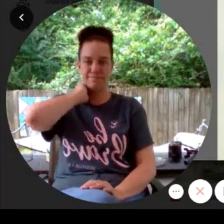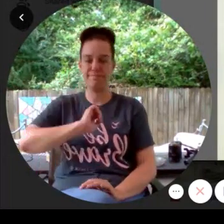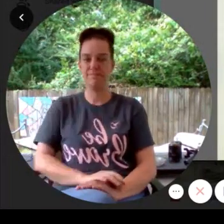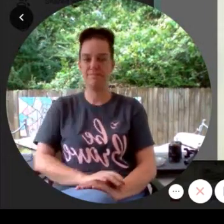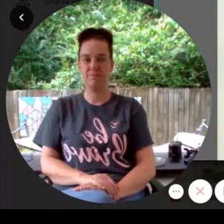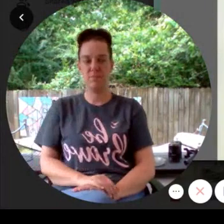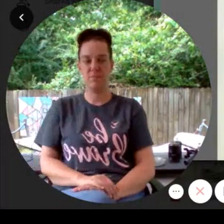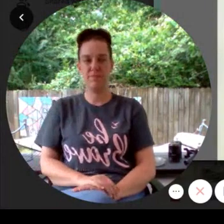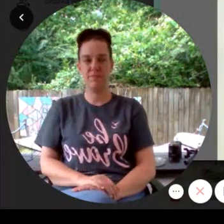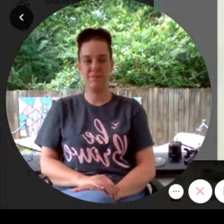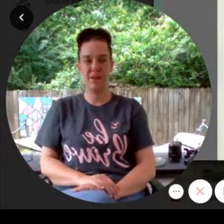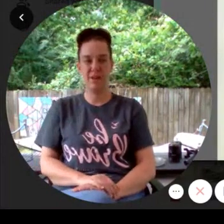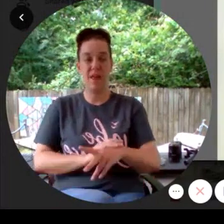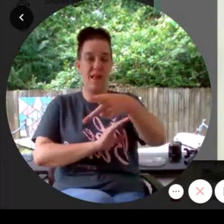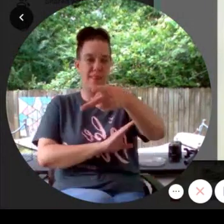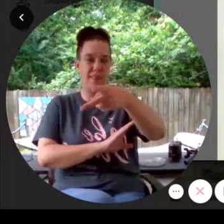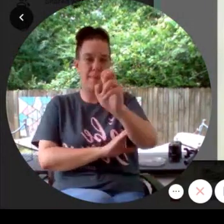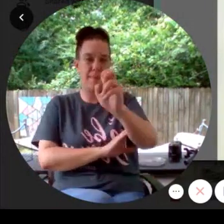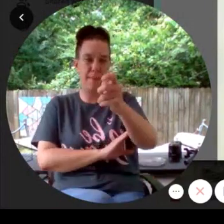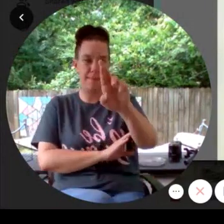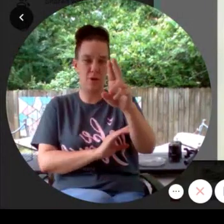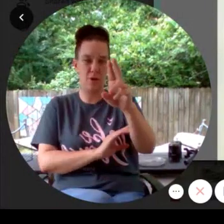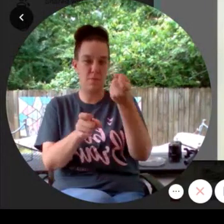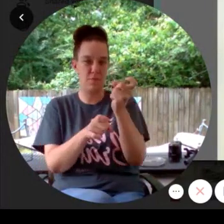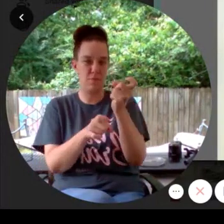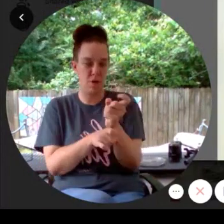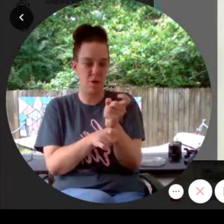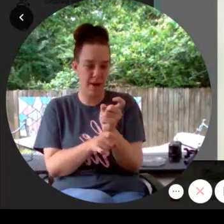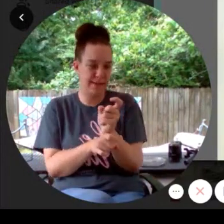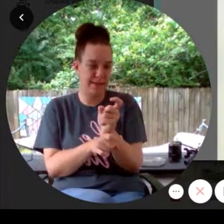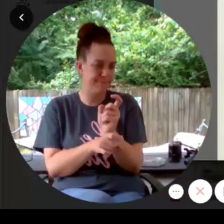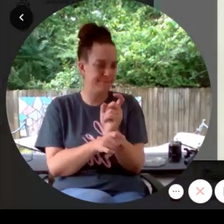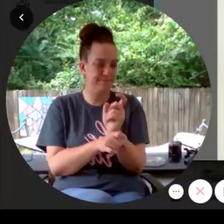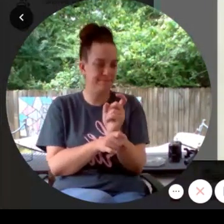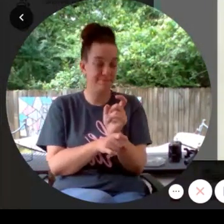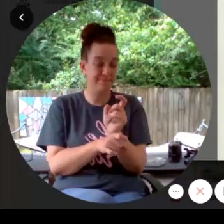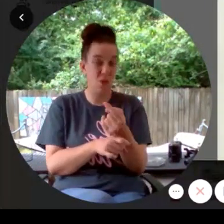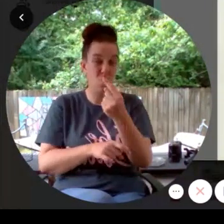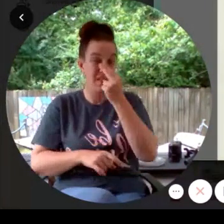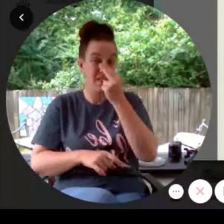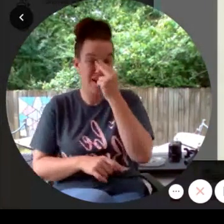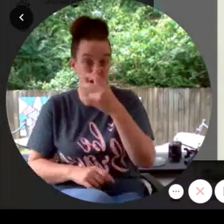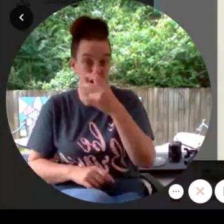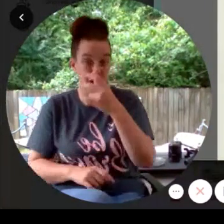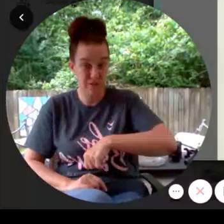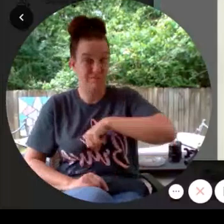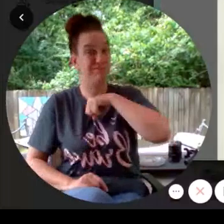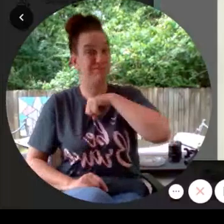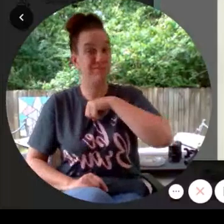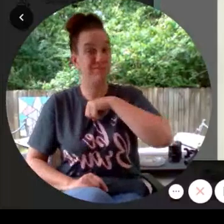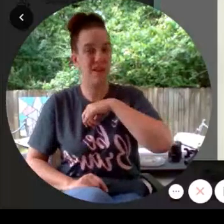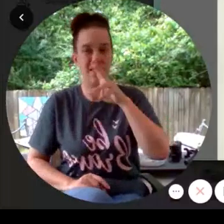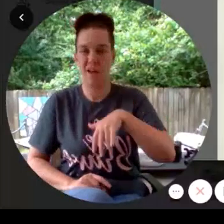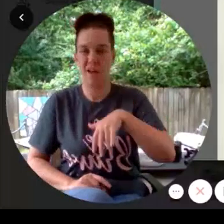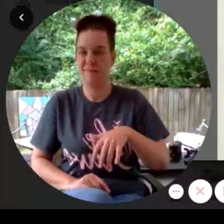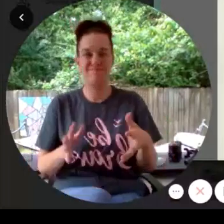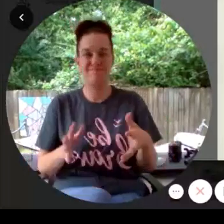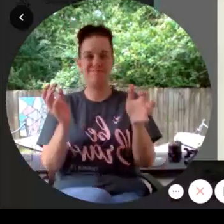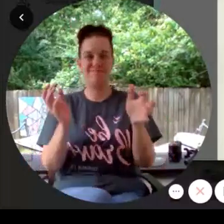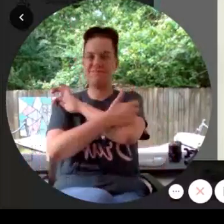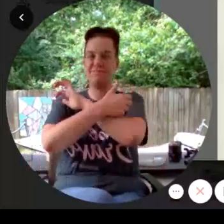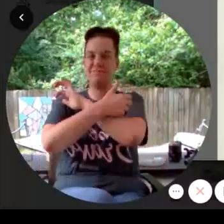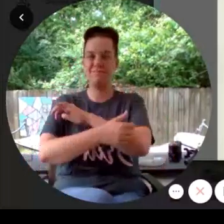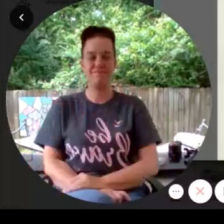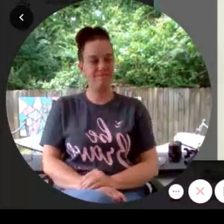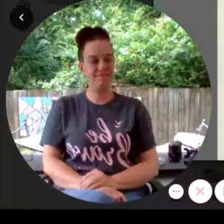The pepper prank, prank Miles was quite proud of, have been obliterated from